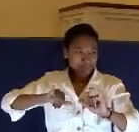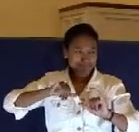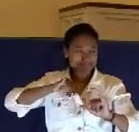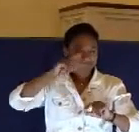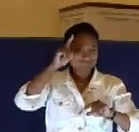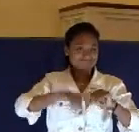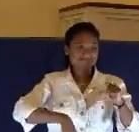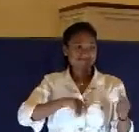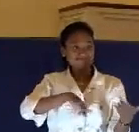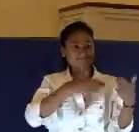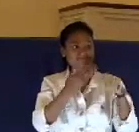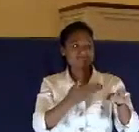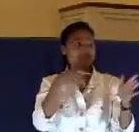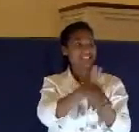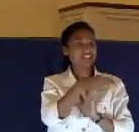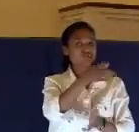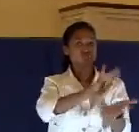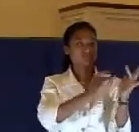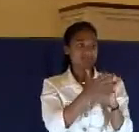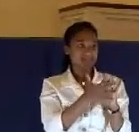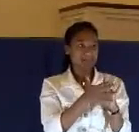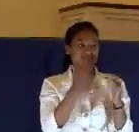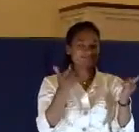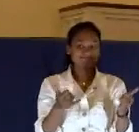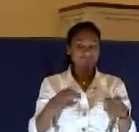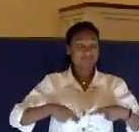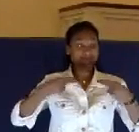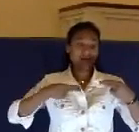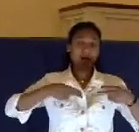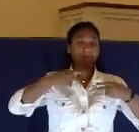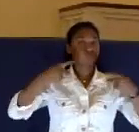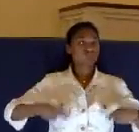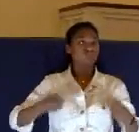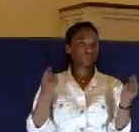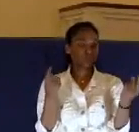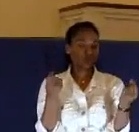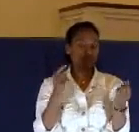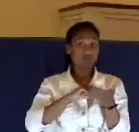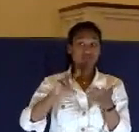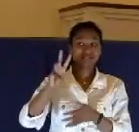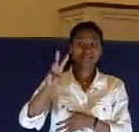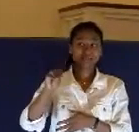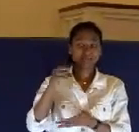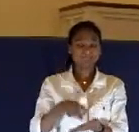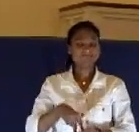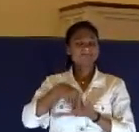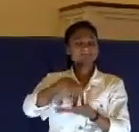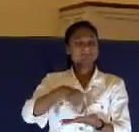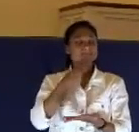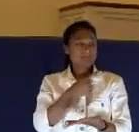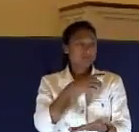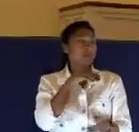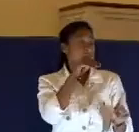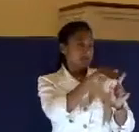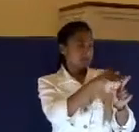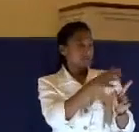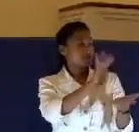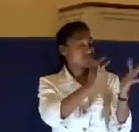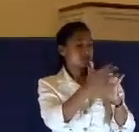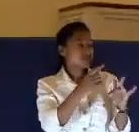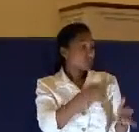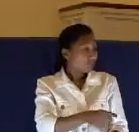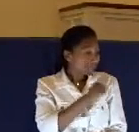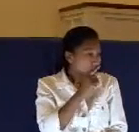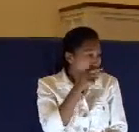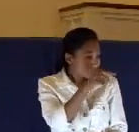death. And so what does the high priest do? Look at verse 60. And the high priest stood up in the midst and asked Jesus, saying, answerest thou nothing?